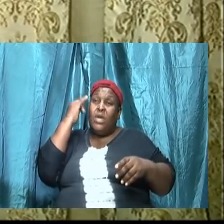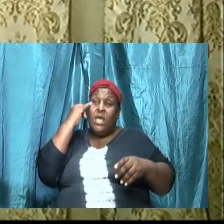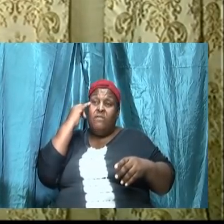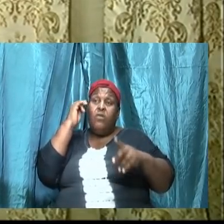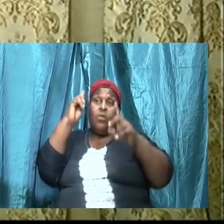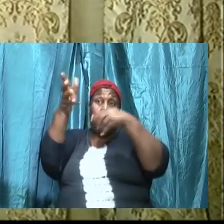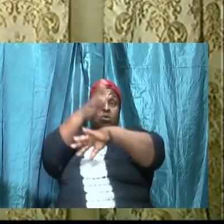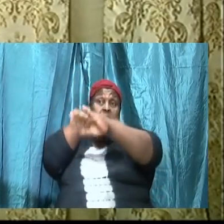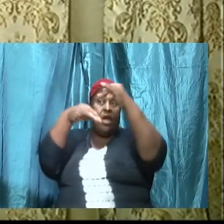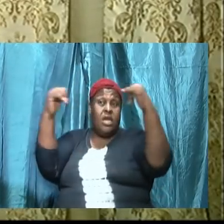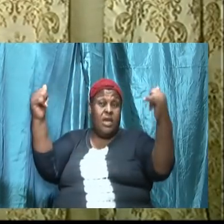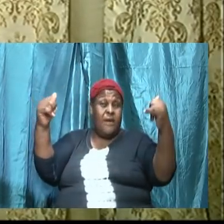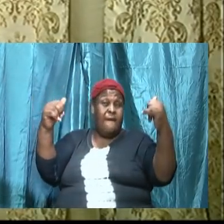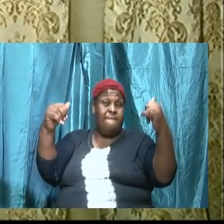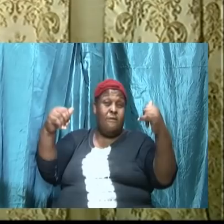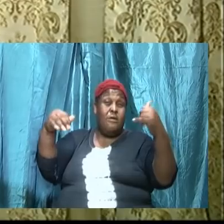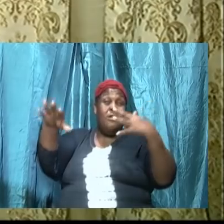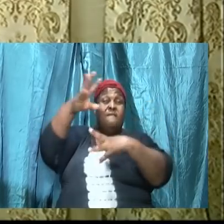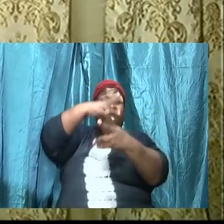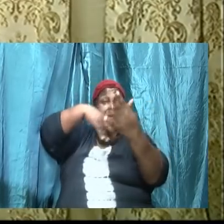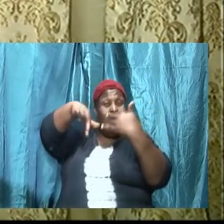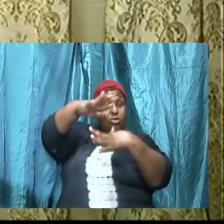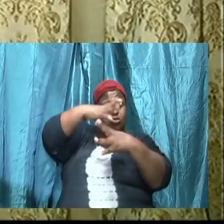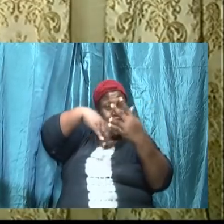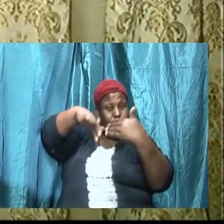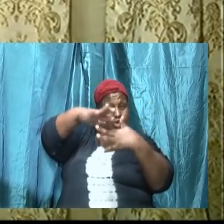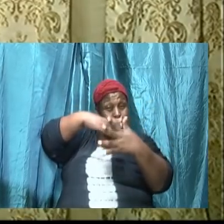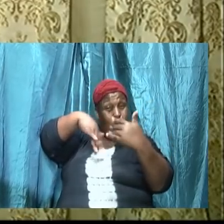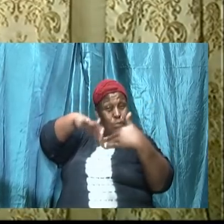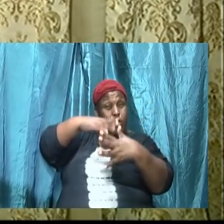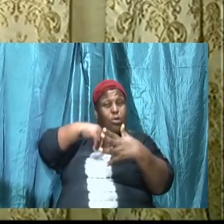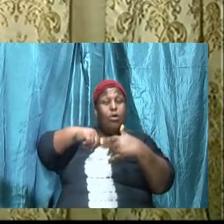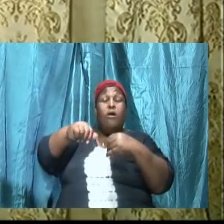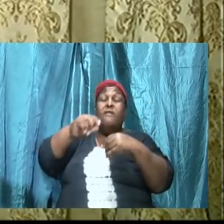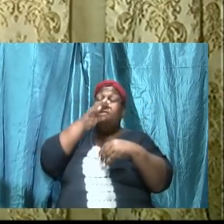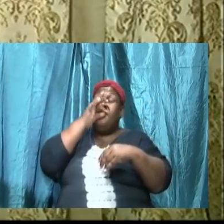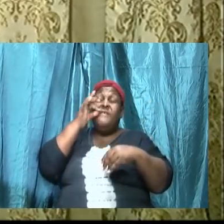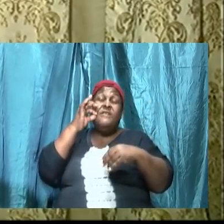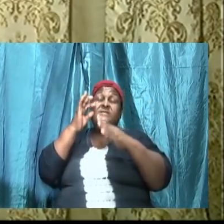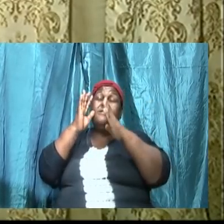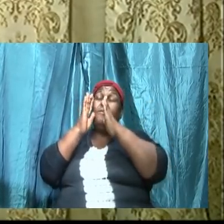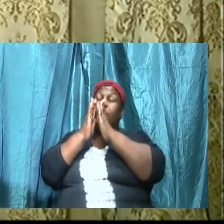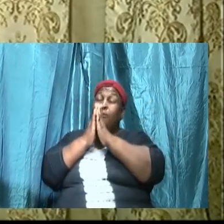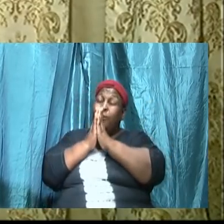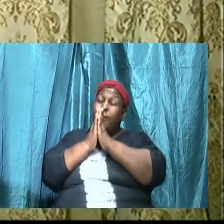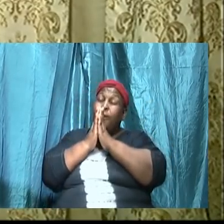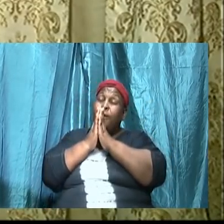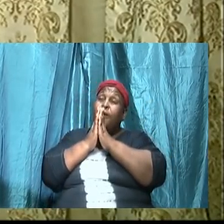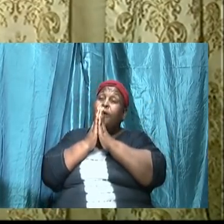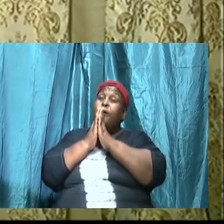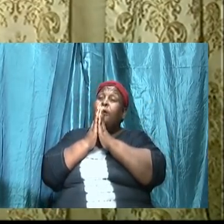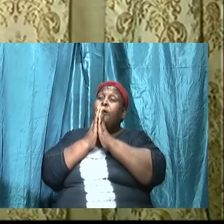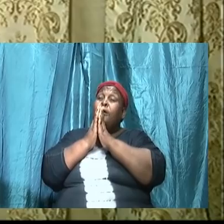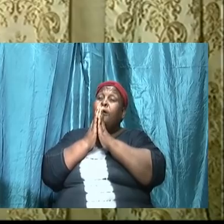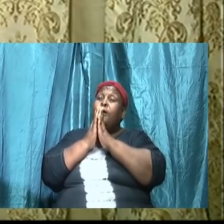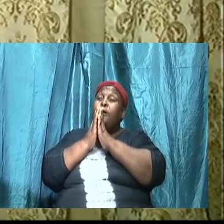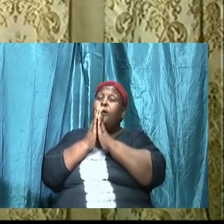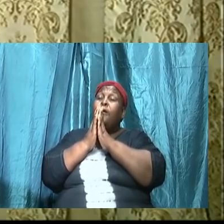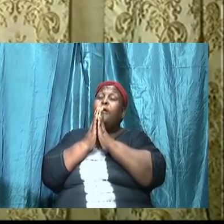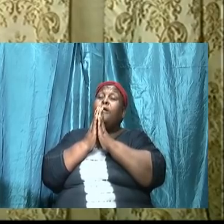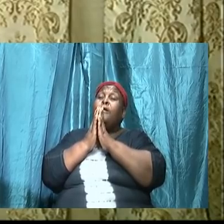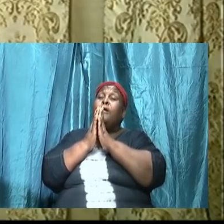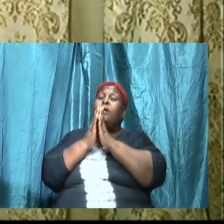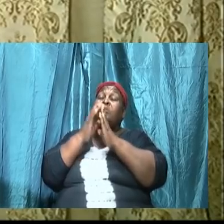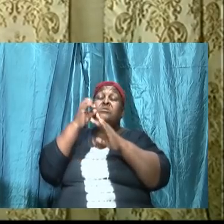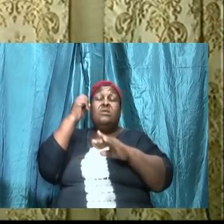communion and prayer and fasting and just reaching out after God. And we must understand also what he requires